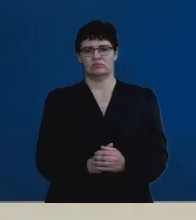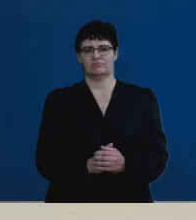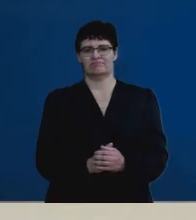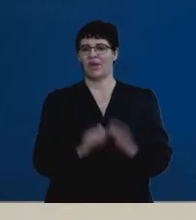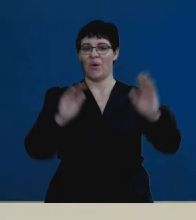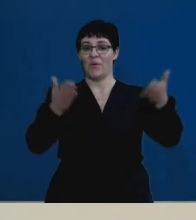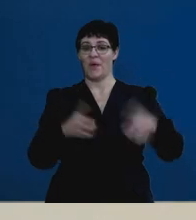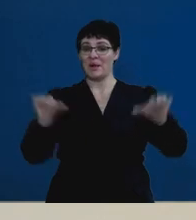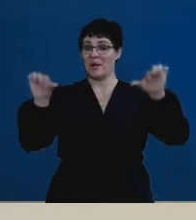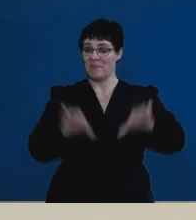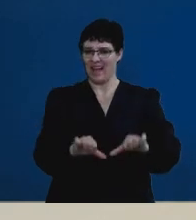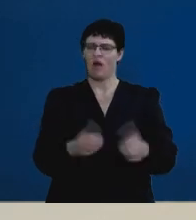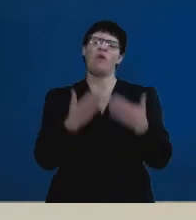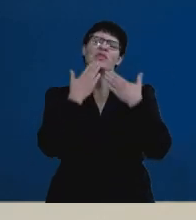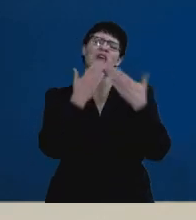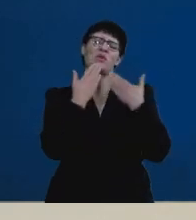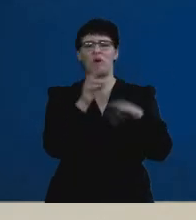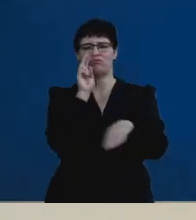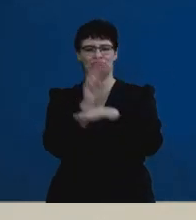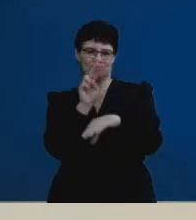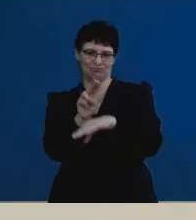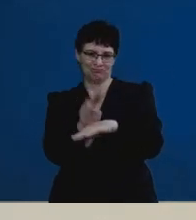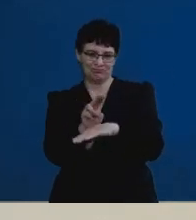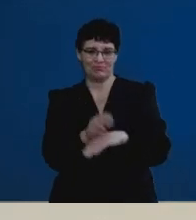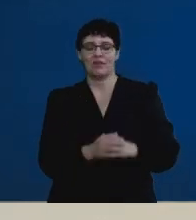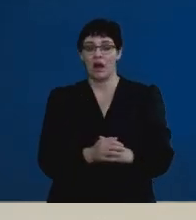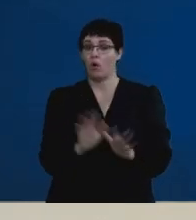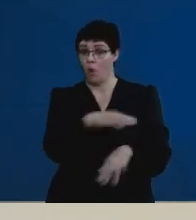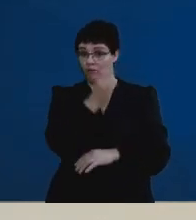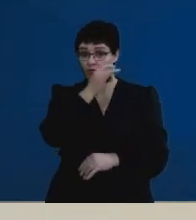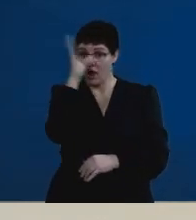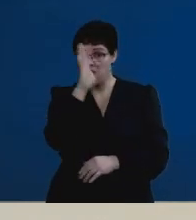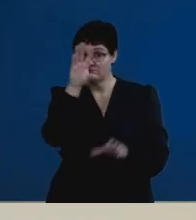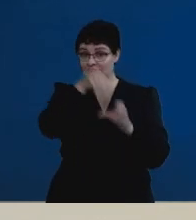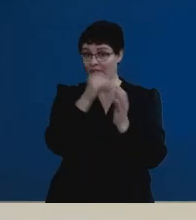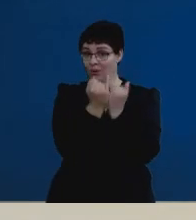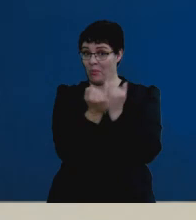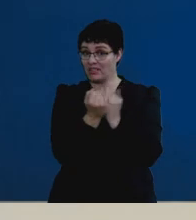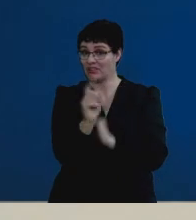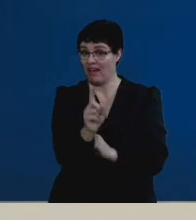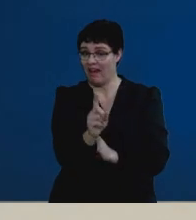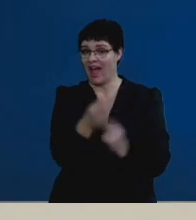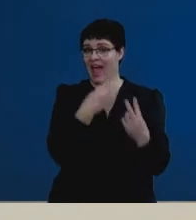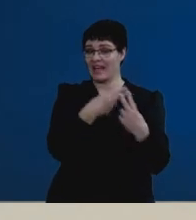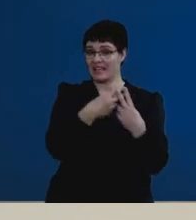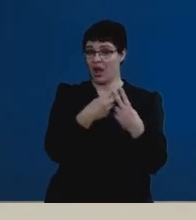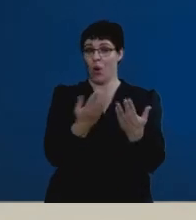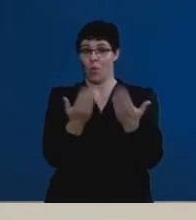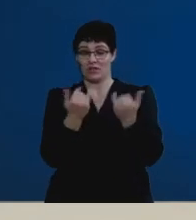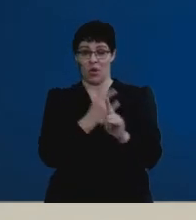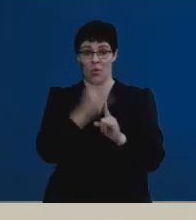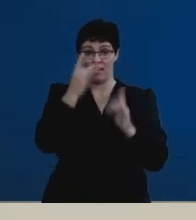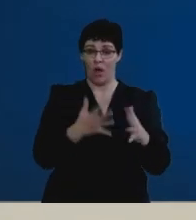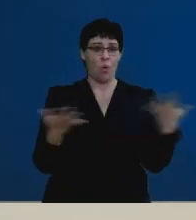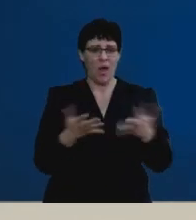Welcome back, guys. Thank you so much for tuning in. Don't forget to enter our competition, hashtag WozomaTricks our